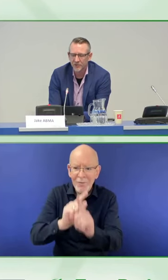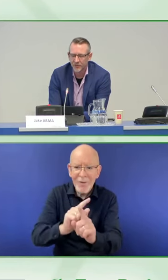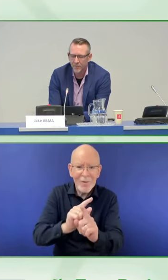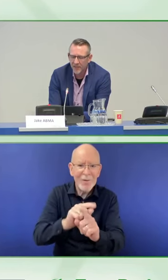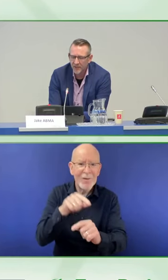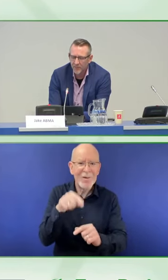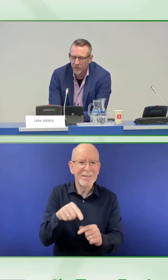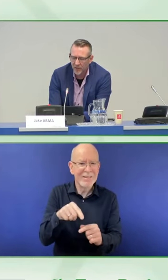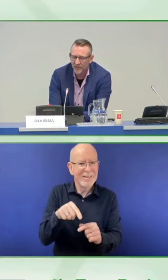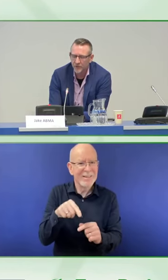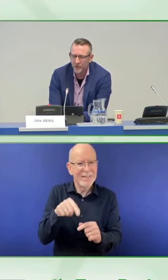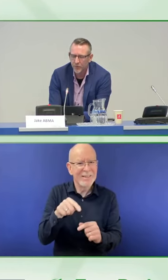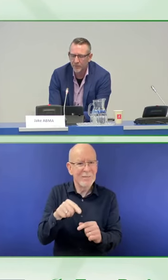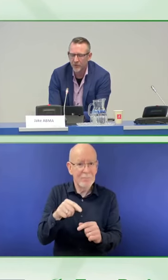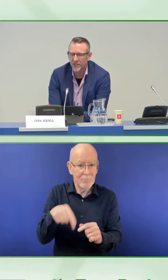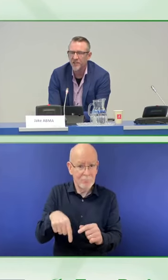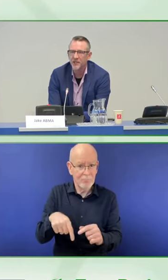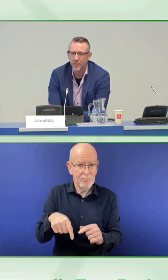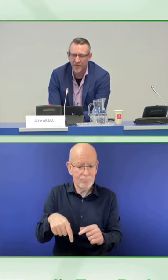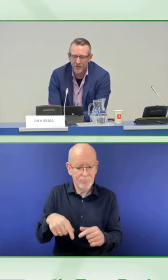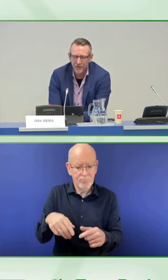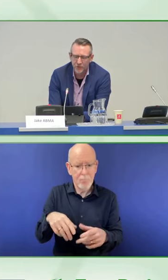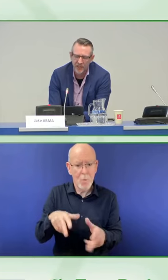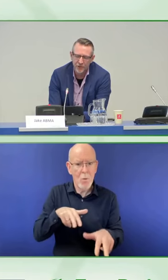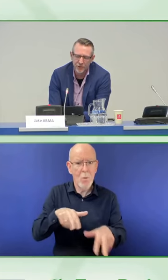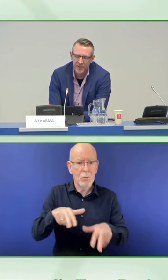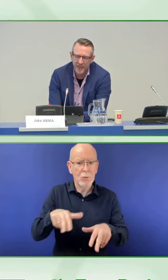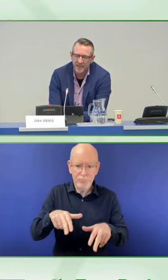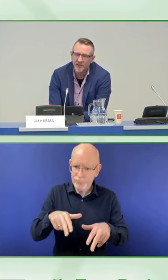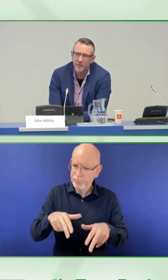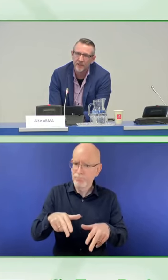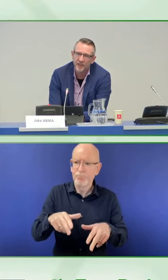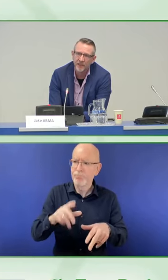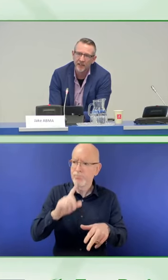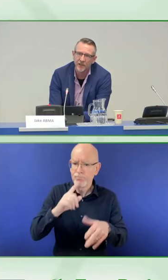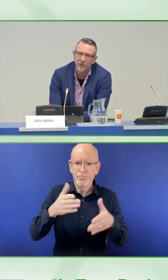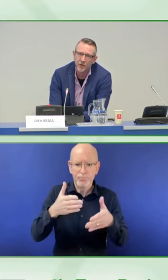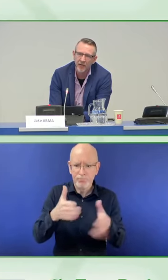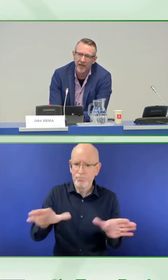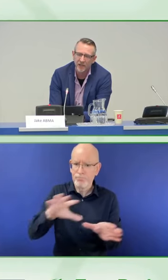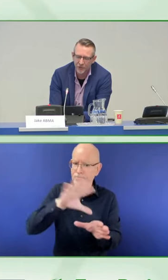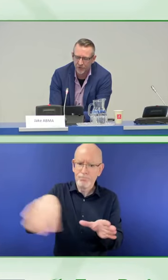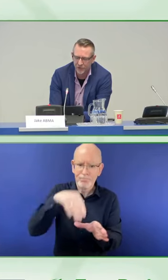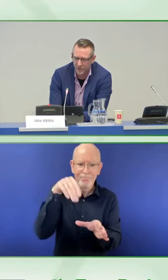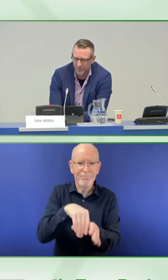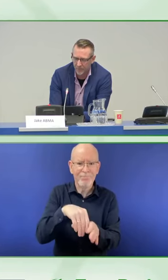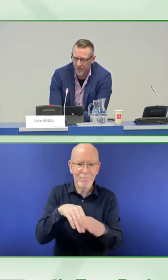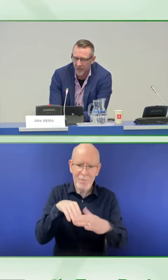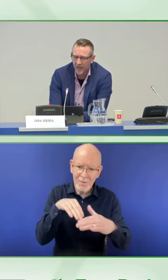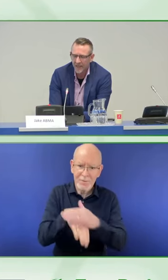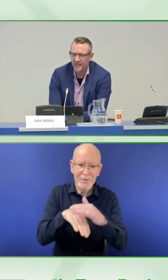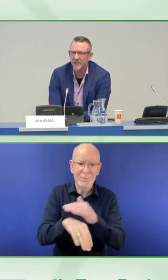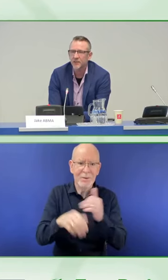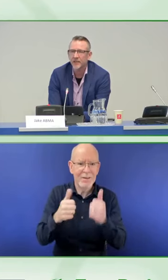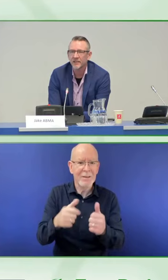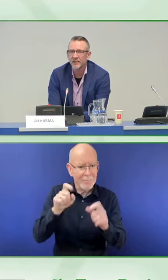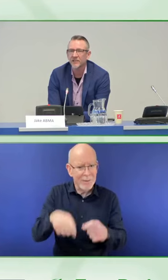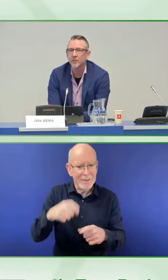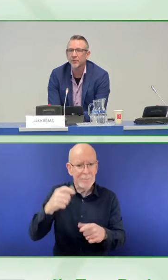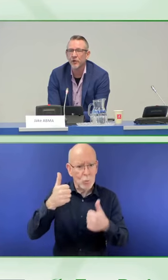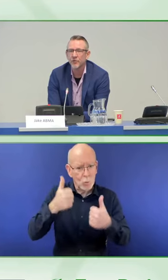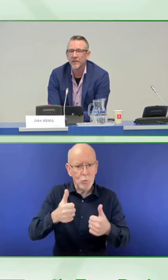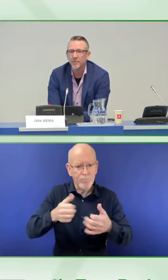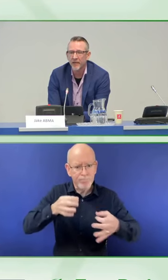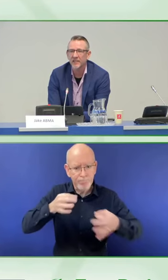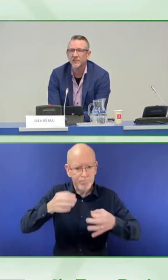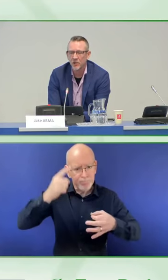establish repeatable internal processes and methods for ensuring accessibility in the long and the short term. Accessibility